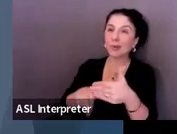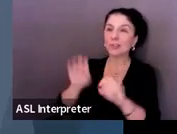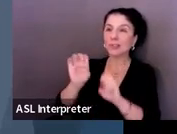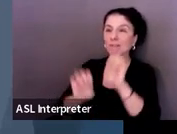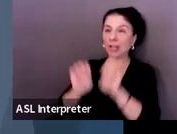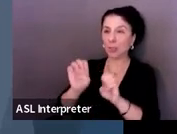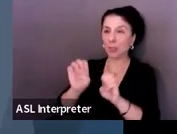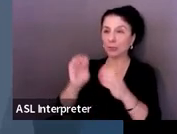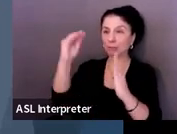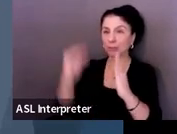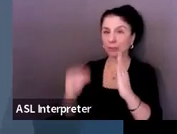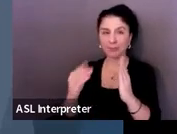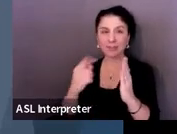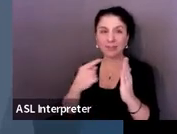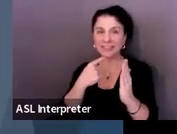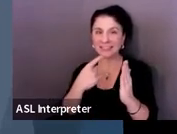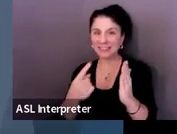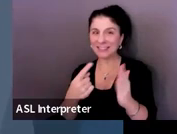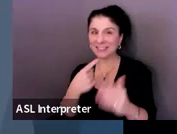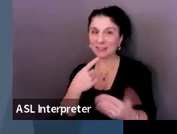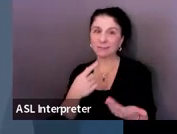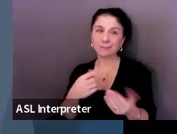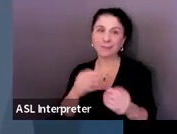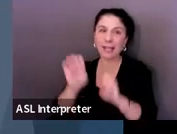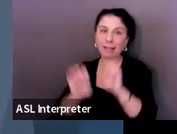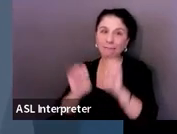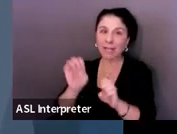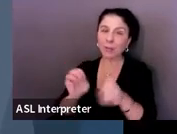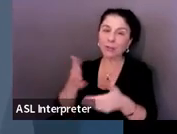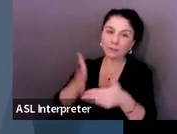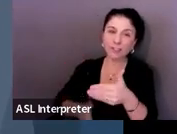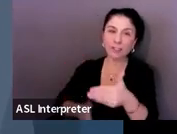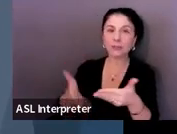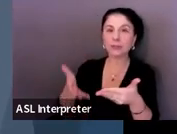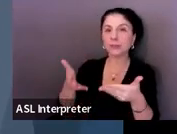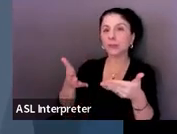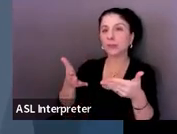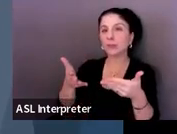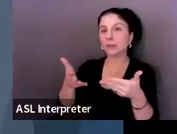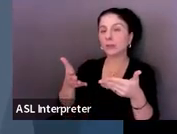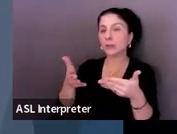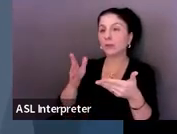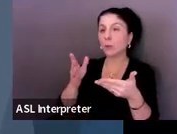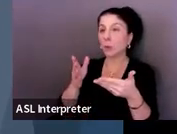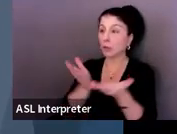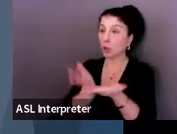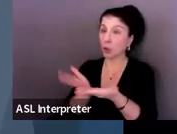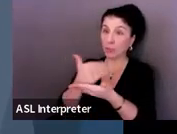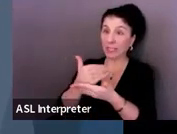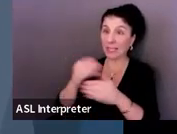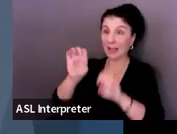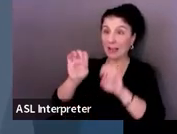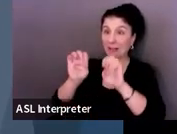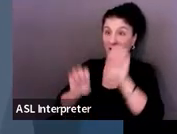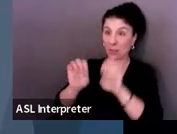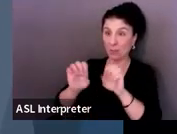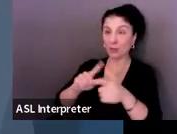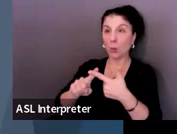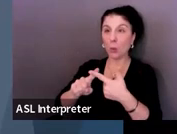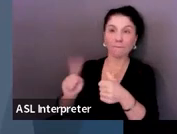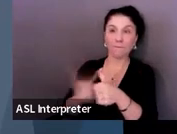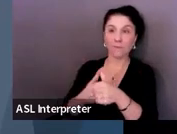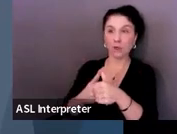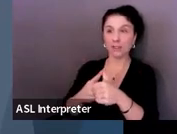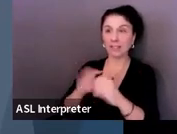And so you can see here those evaluations that are completed as part of a reeval or initial evaluation are there, but they've